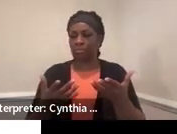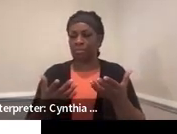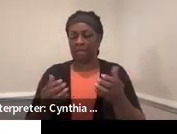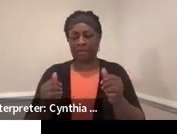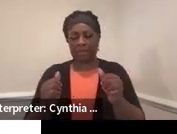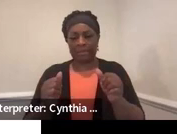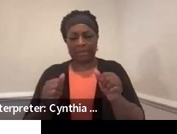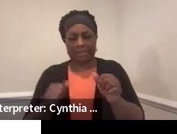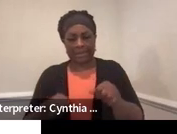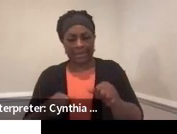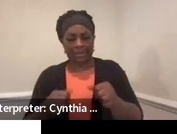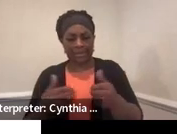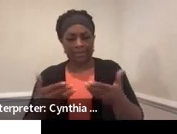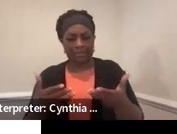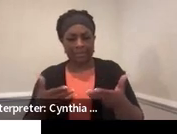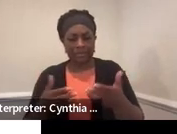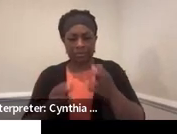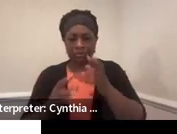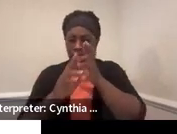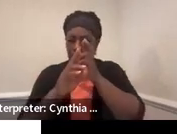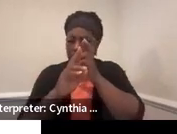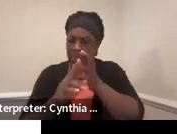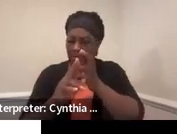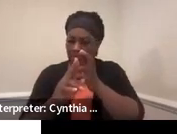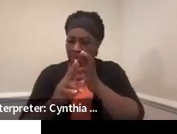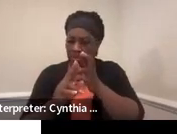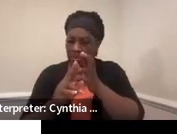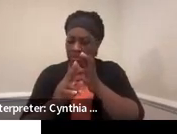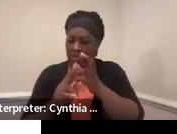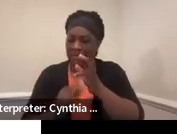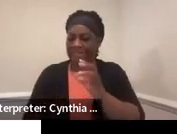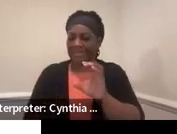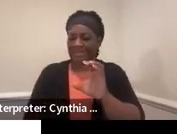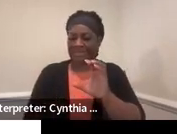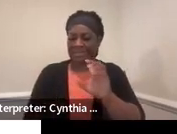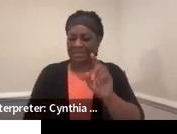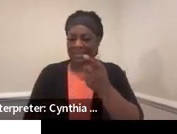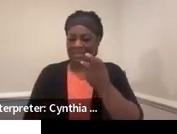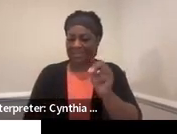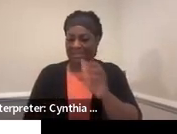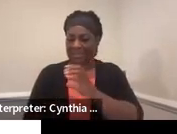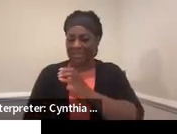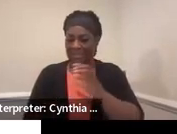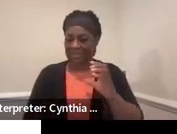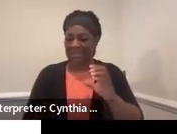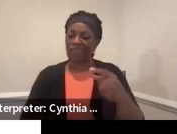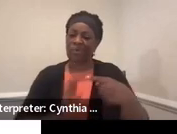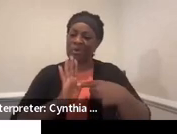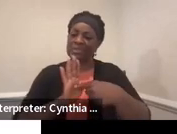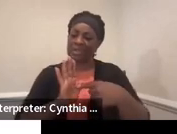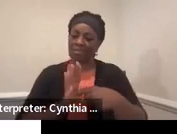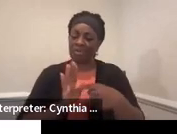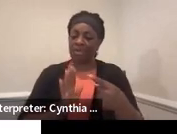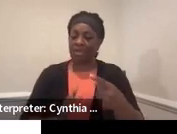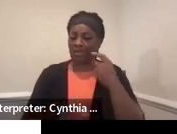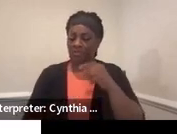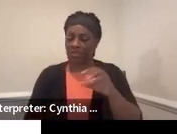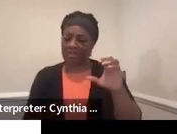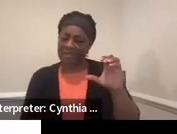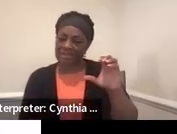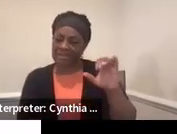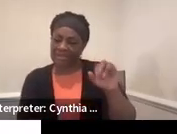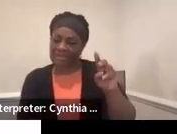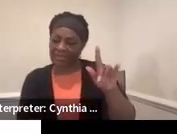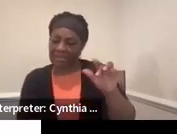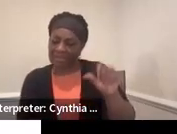respectful citizenship? So for example, if we look at civics, we're looking at